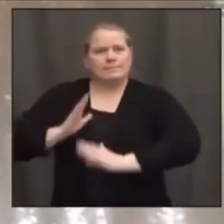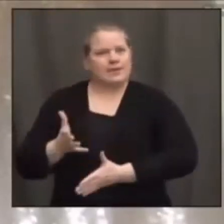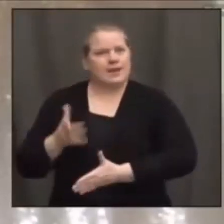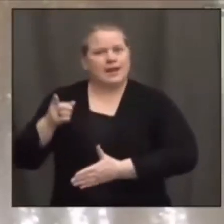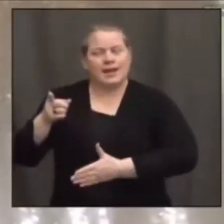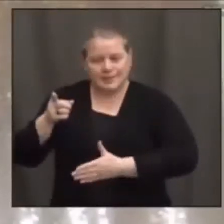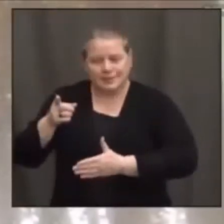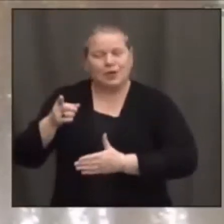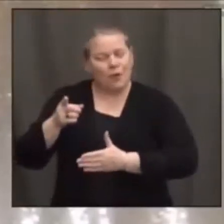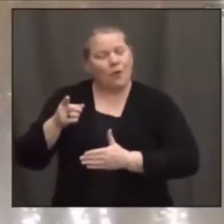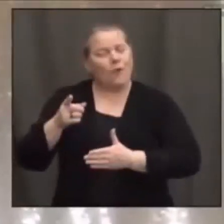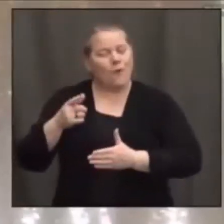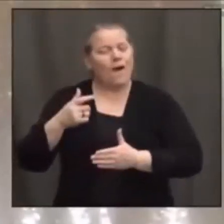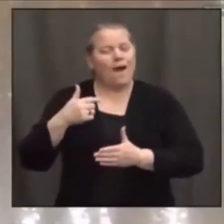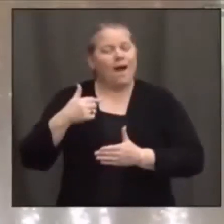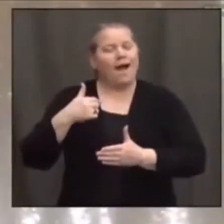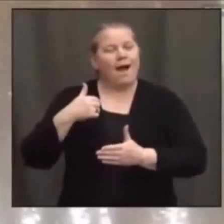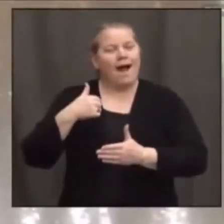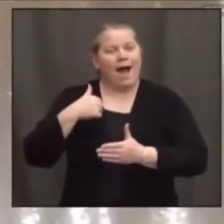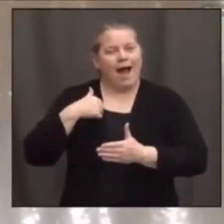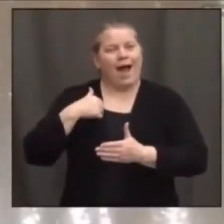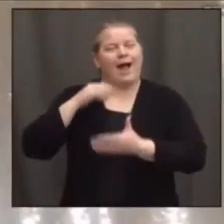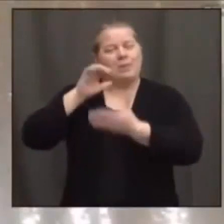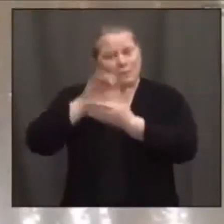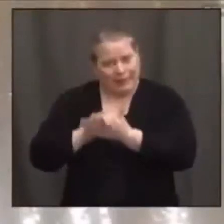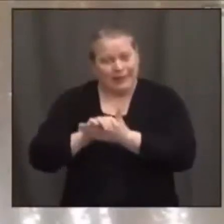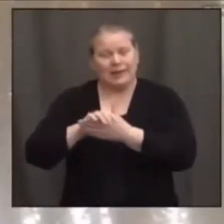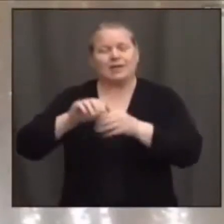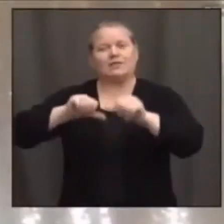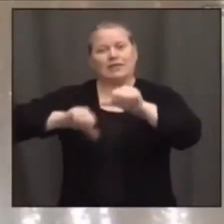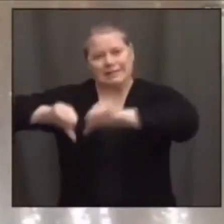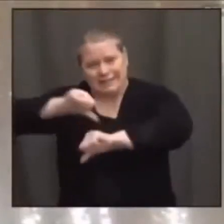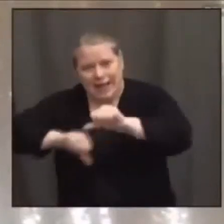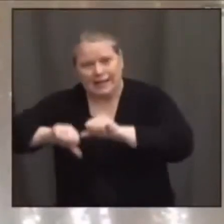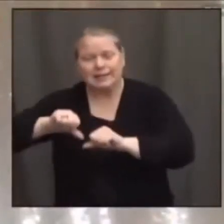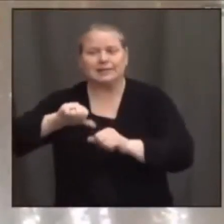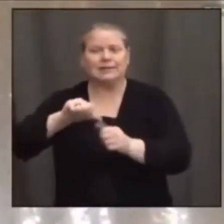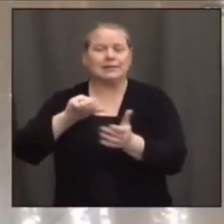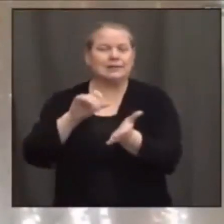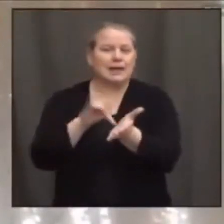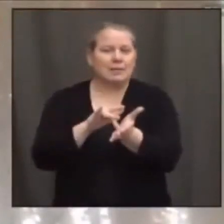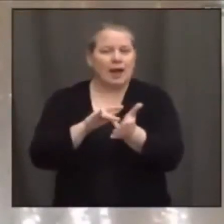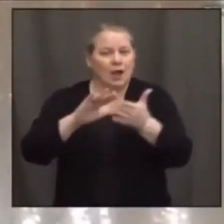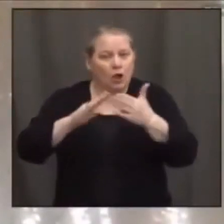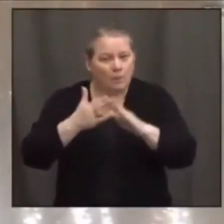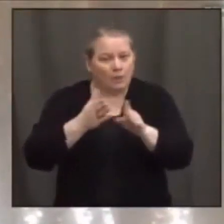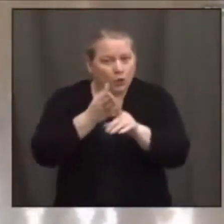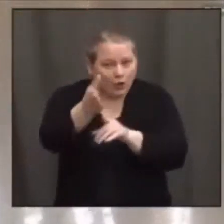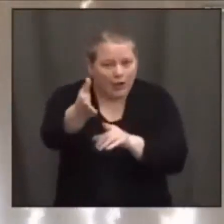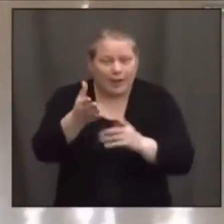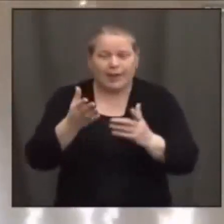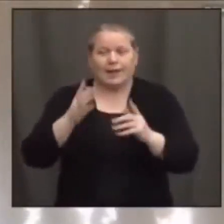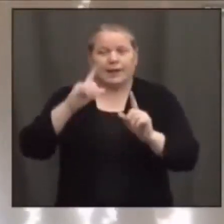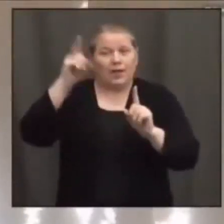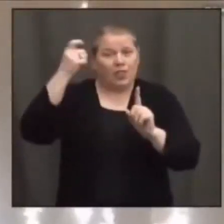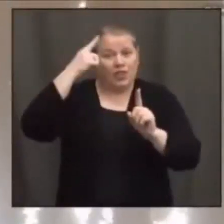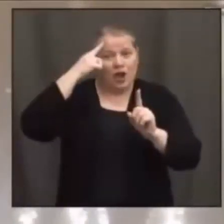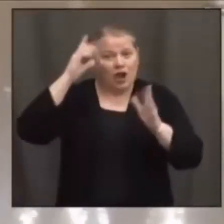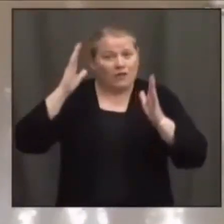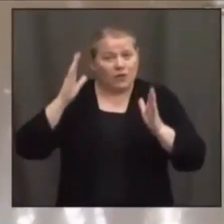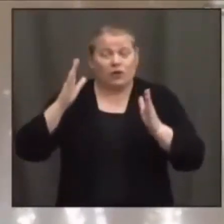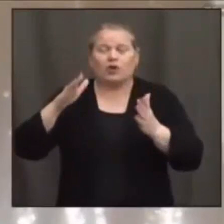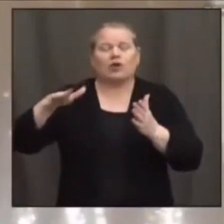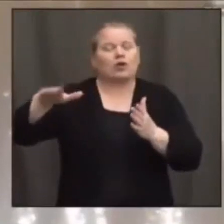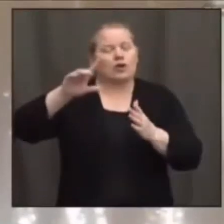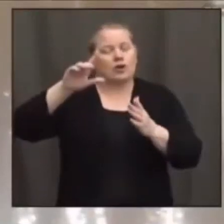want to believe that science, the medical community, our government, our community servants and people have our best interests at